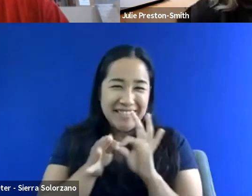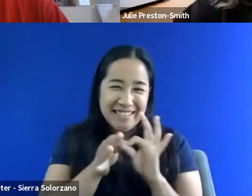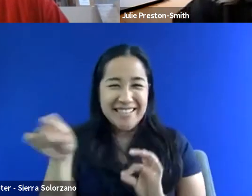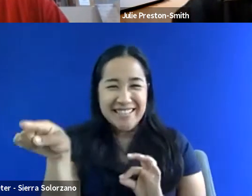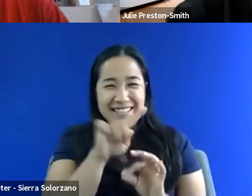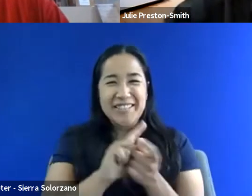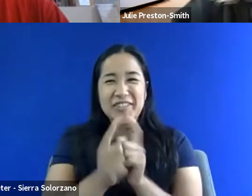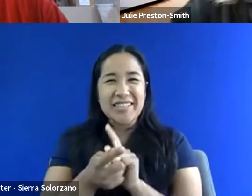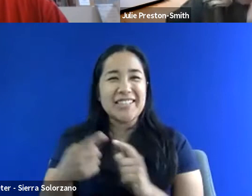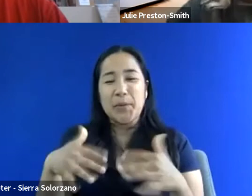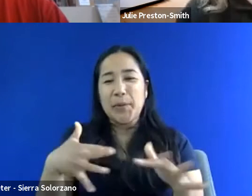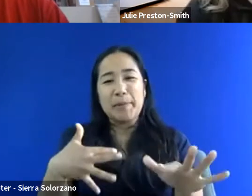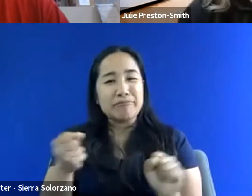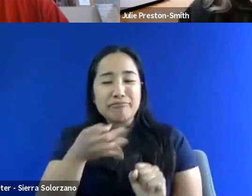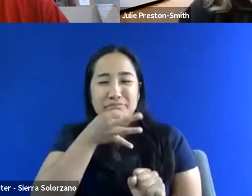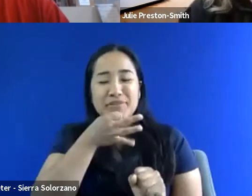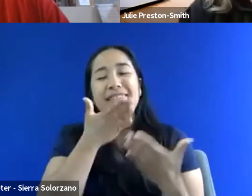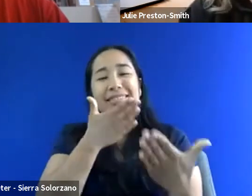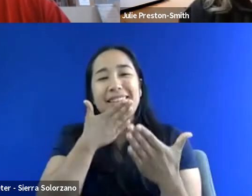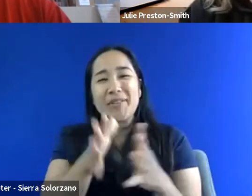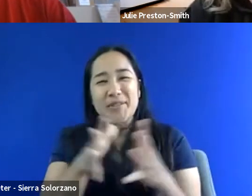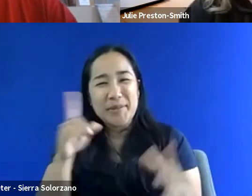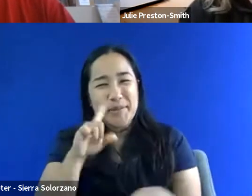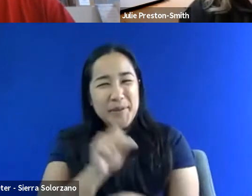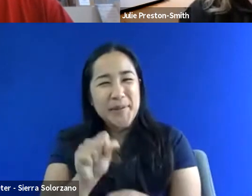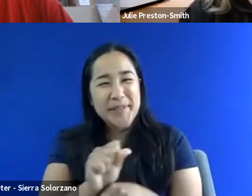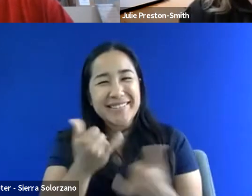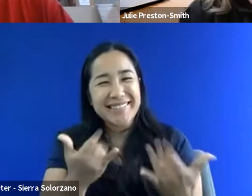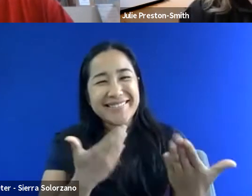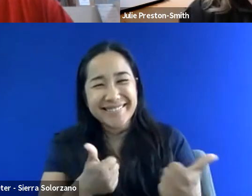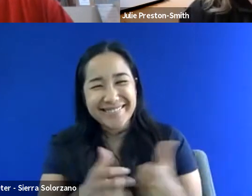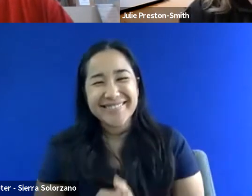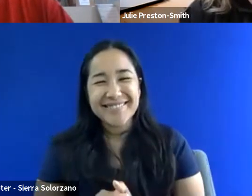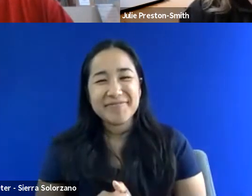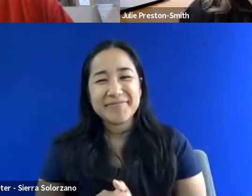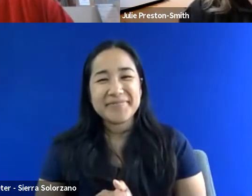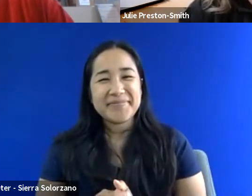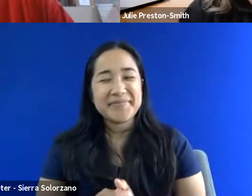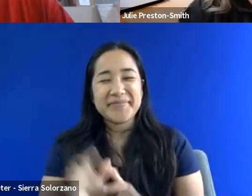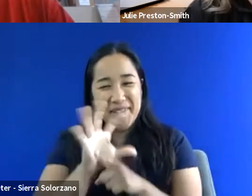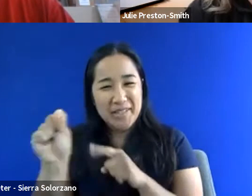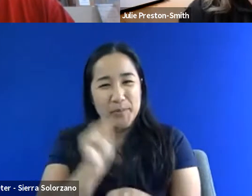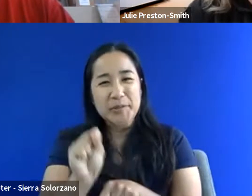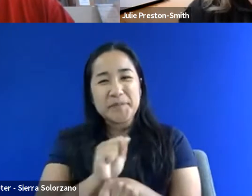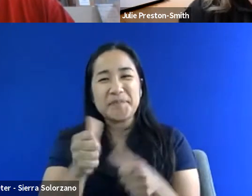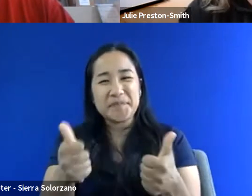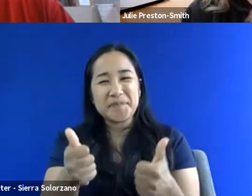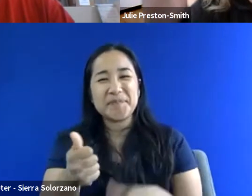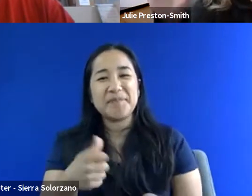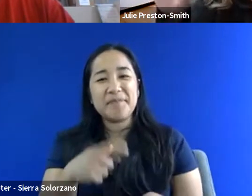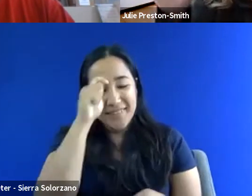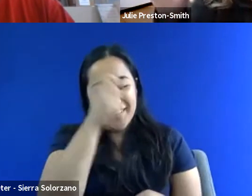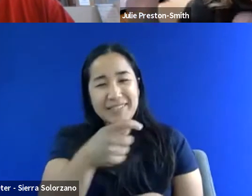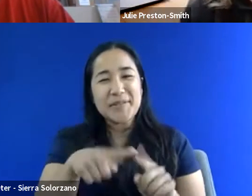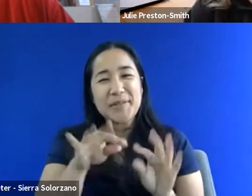so efficiently, but thank you so much for your work today. That is totally awesome. I have my hats off to our